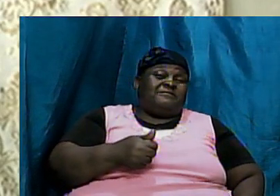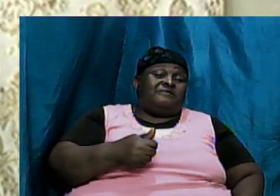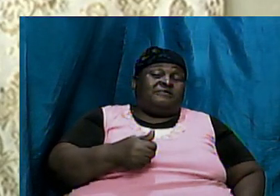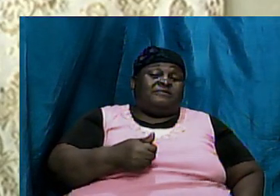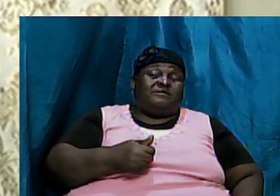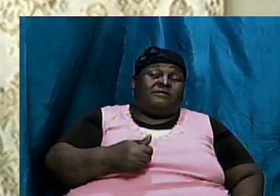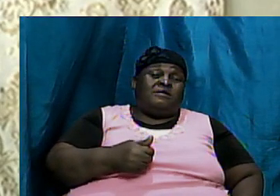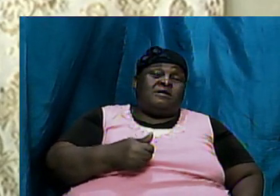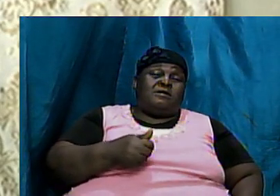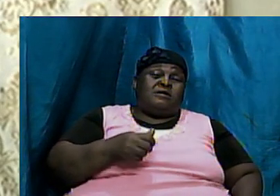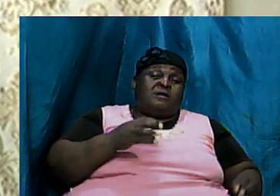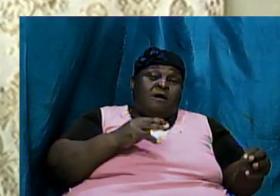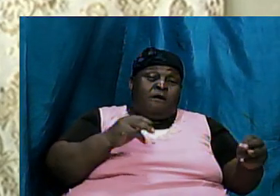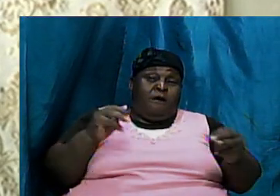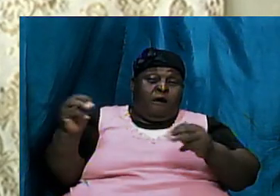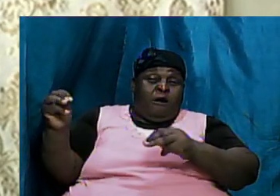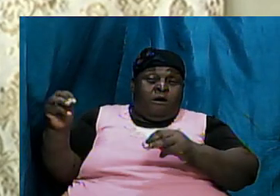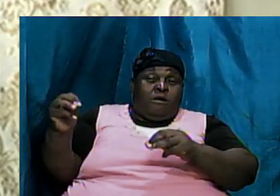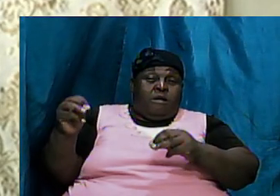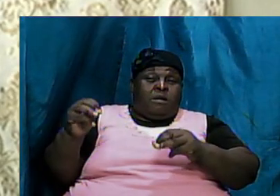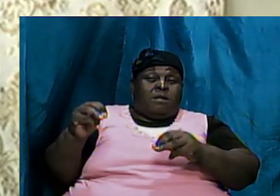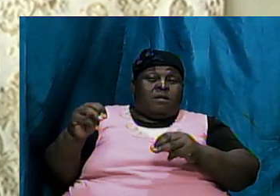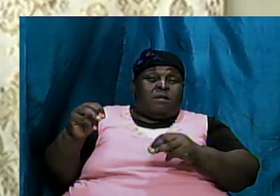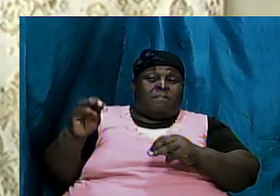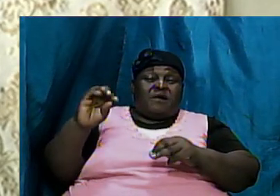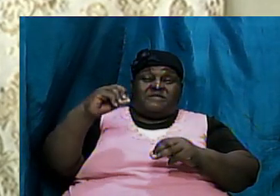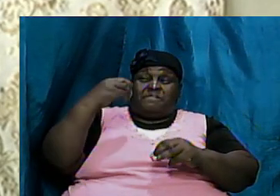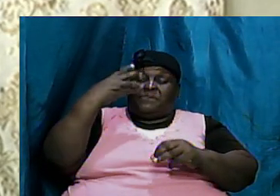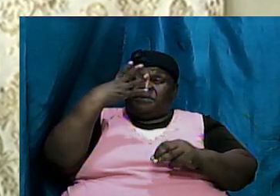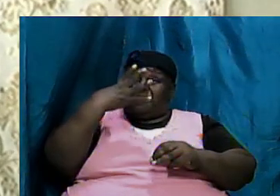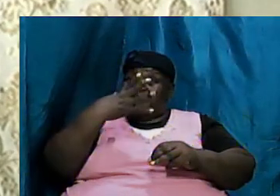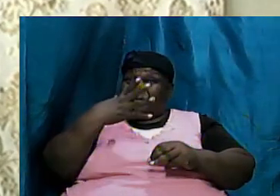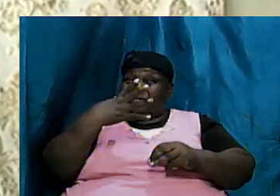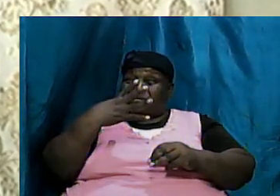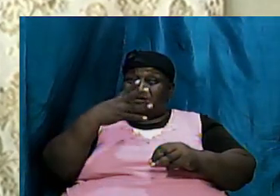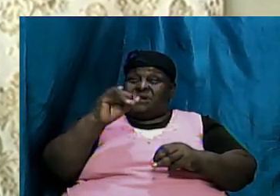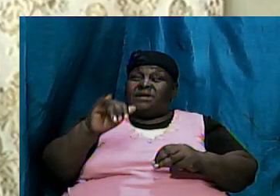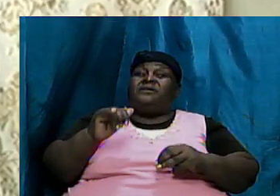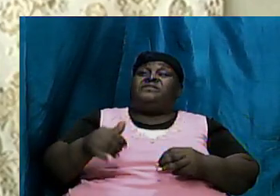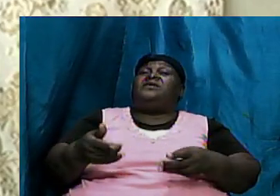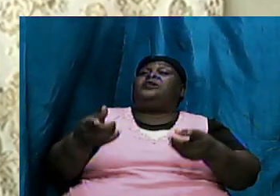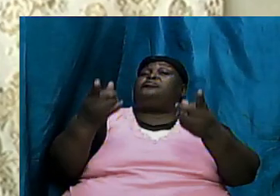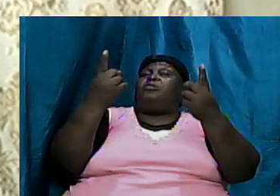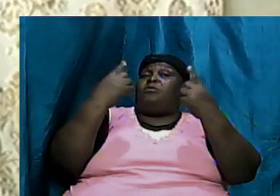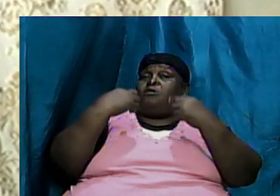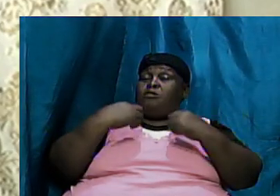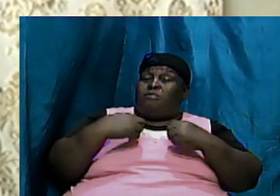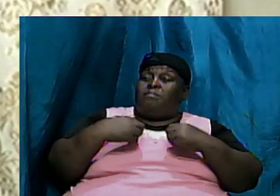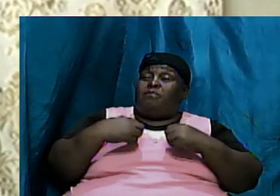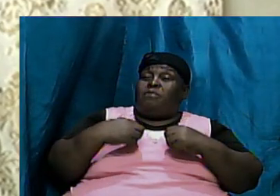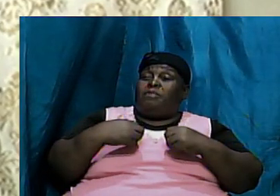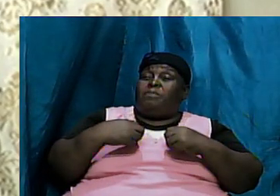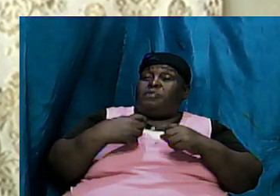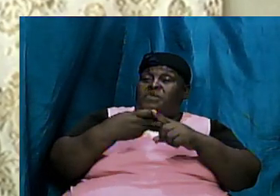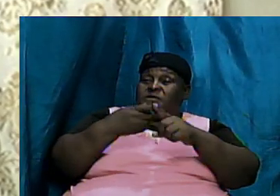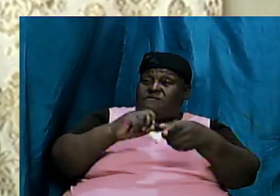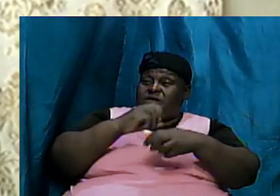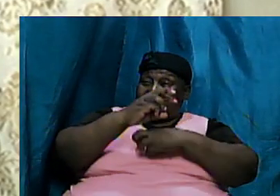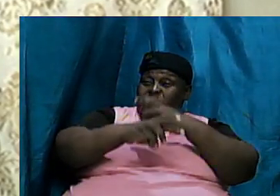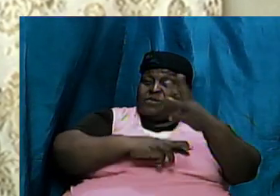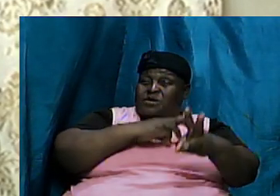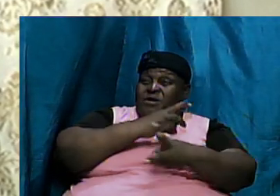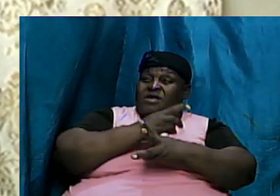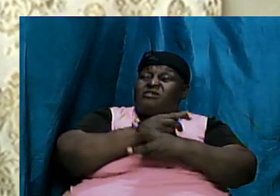be moved by the glitters that comes from the system of the world there is not that